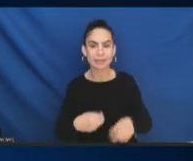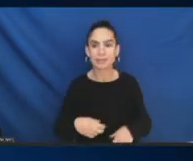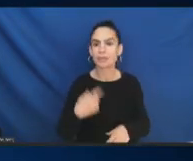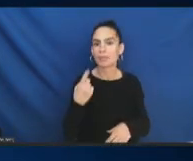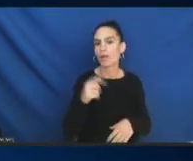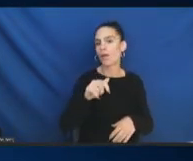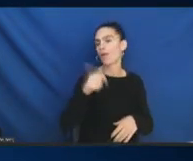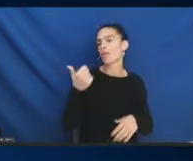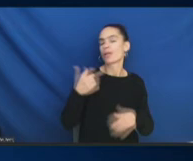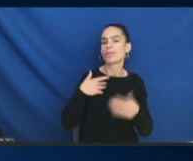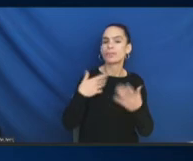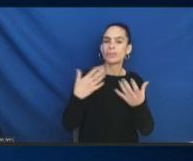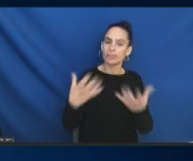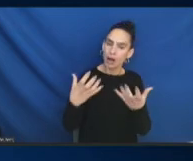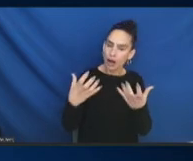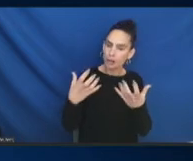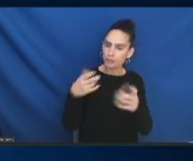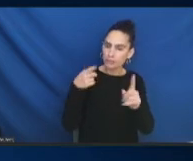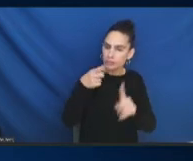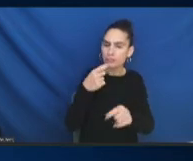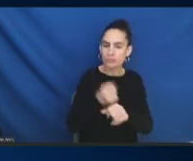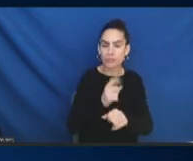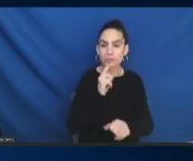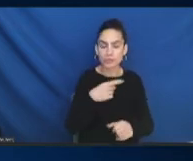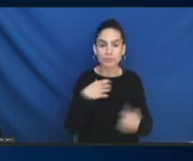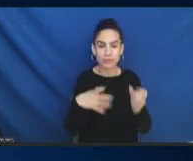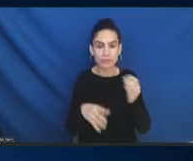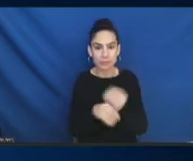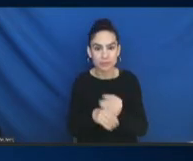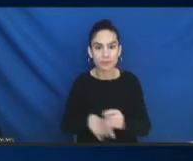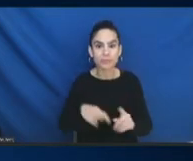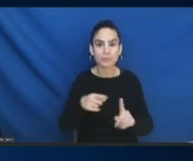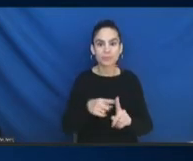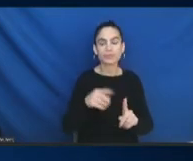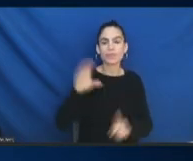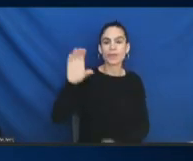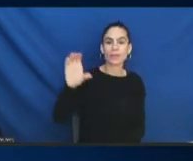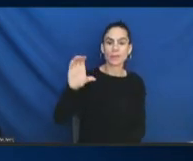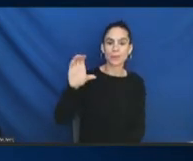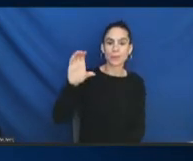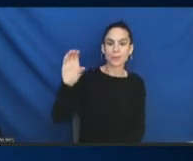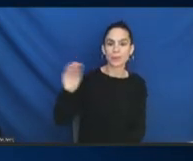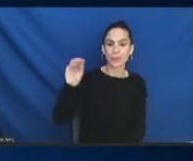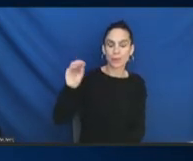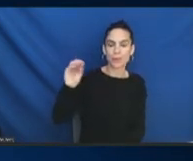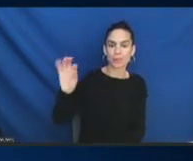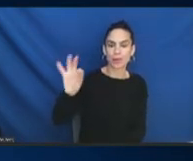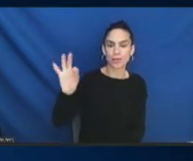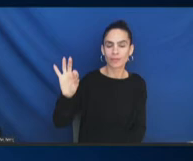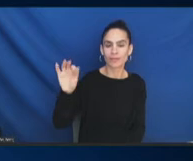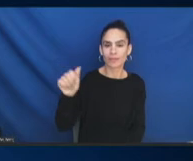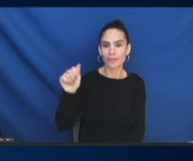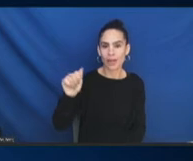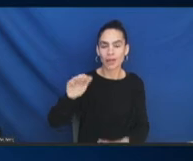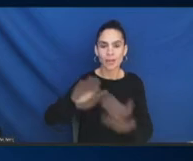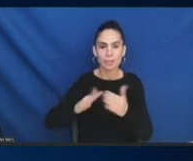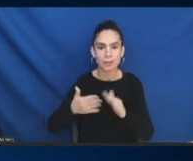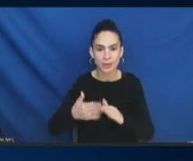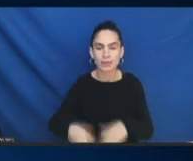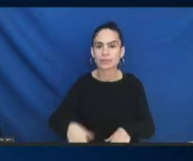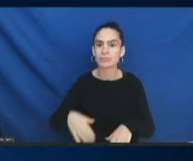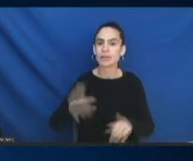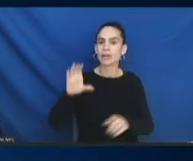somewhere is the COFA community. That's the Compact of Freely Associated States. It's an